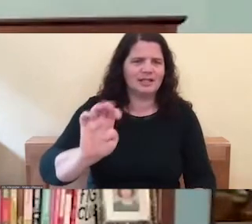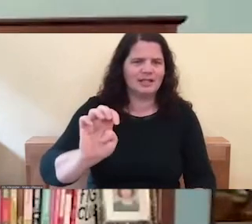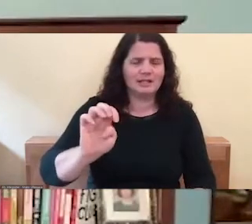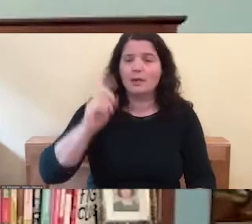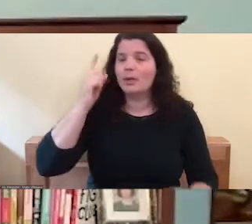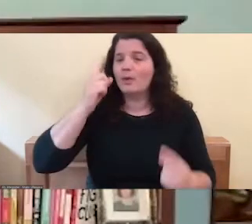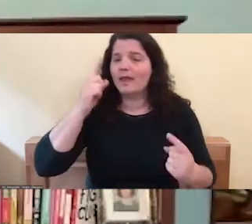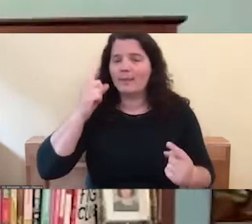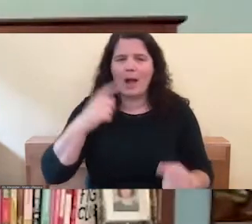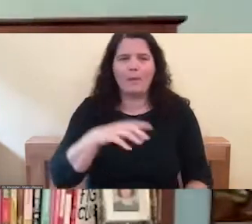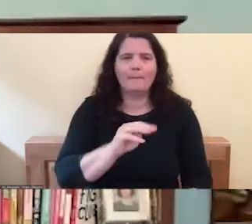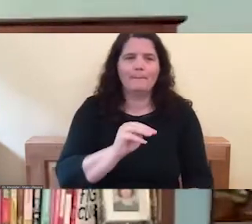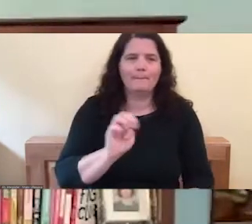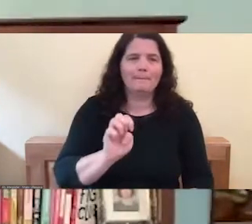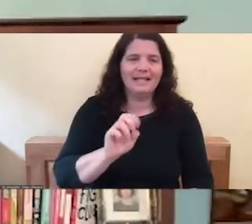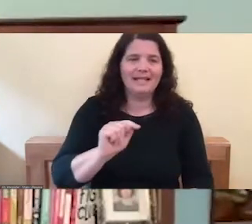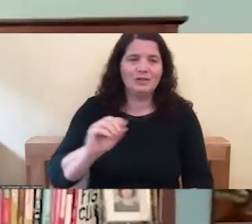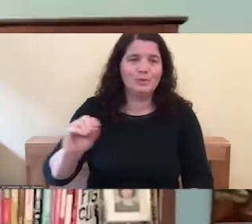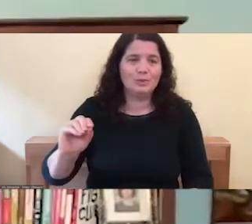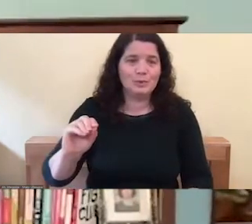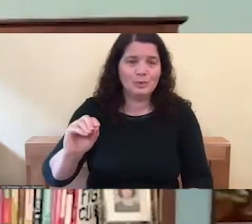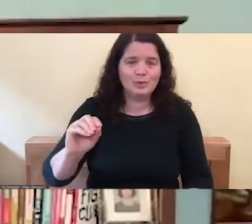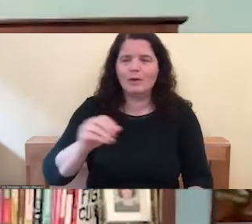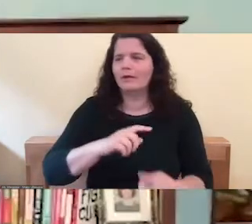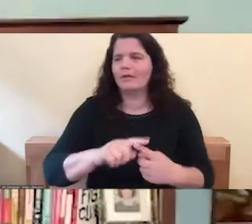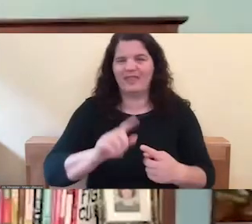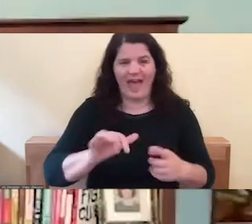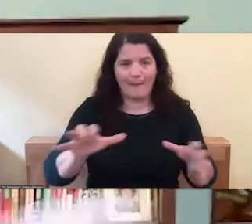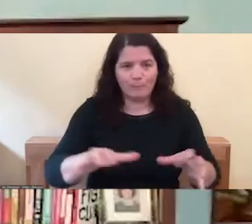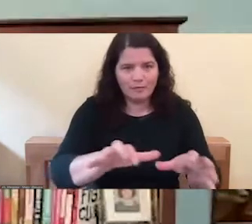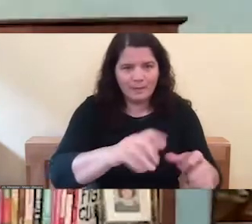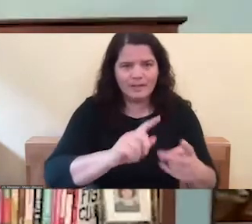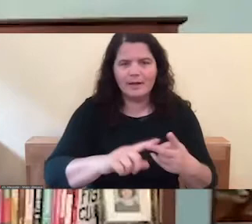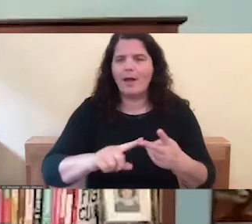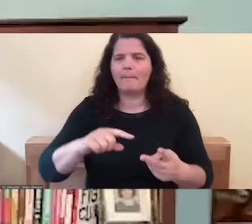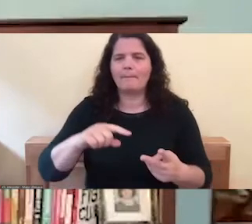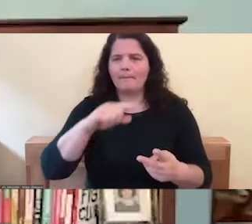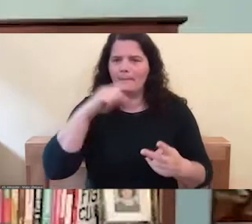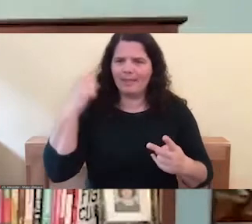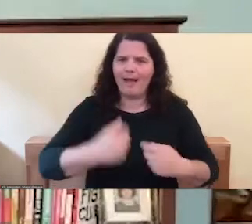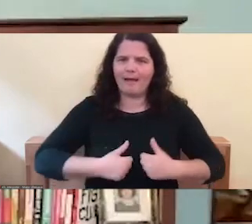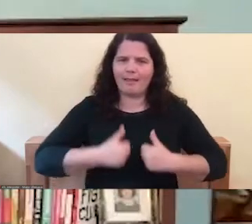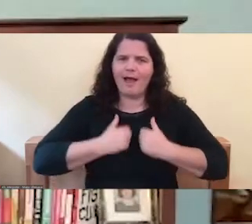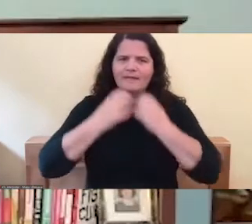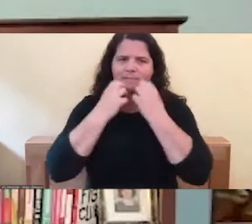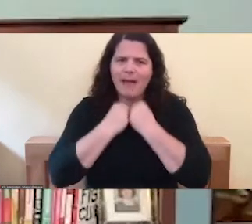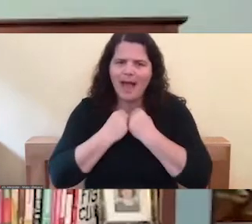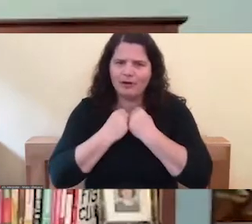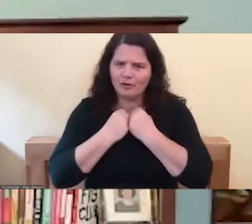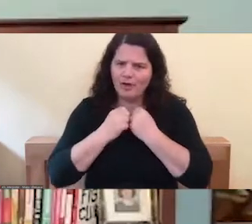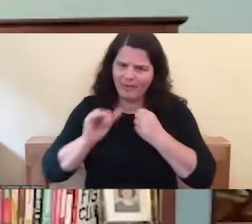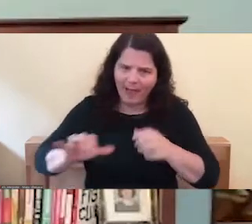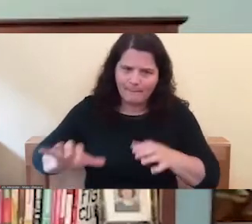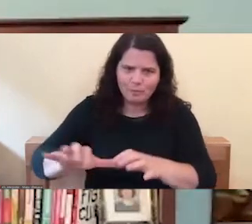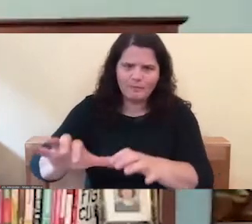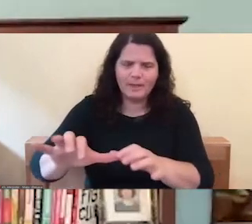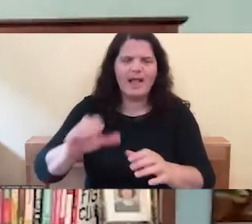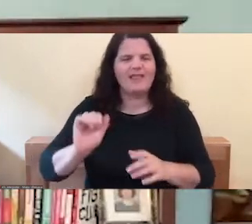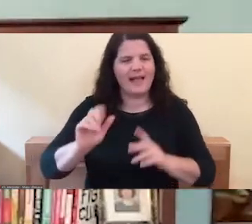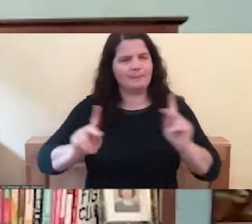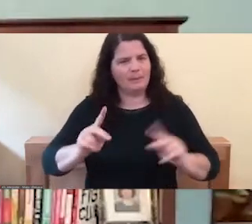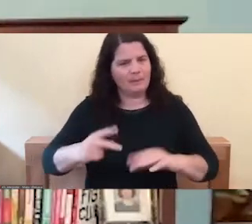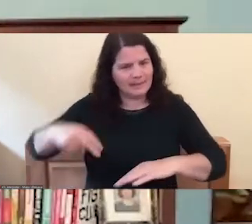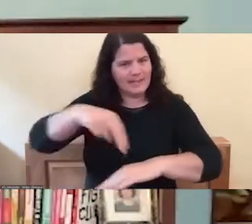Matter movements. I see these as self-compassion movements, people saying, you cannot treat me this way. That's self-compassion, right?